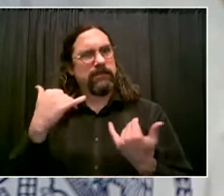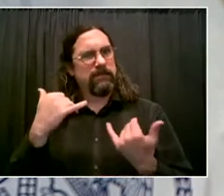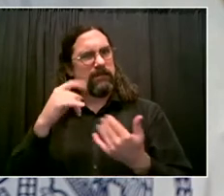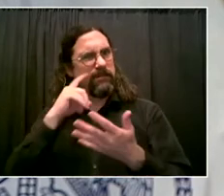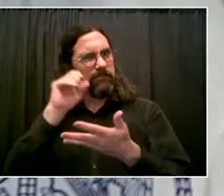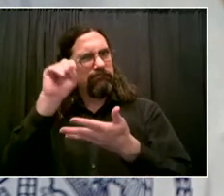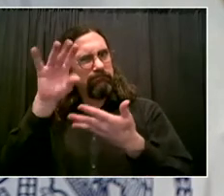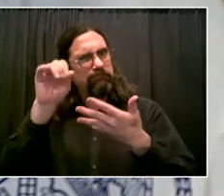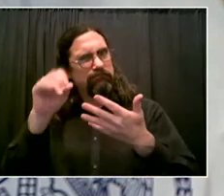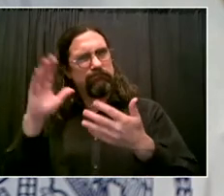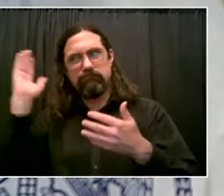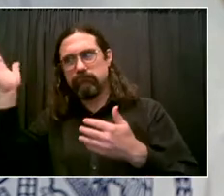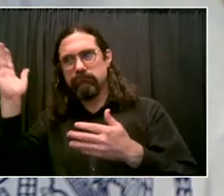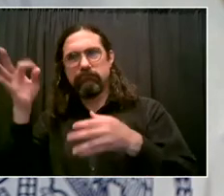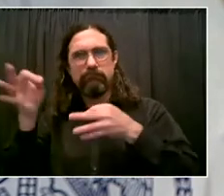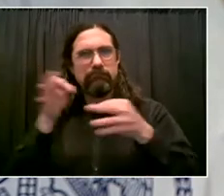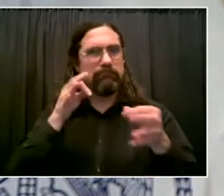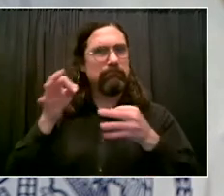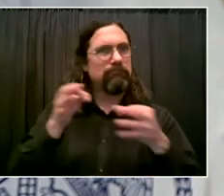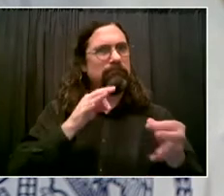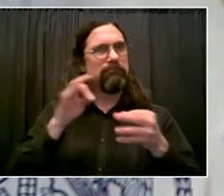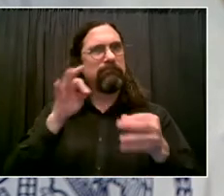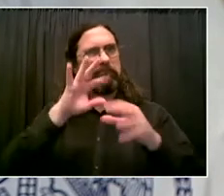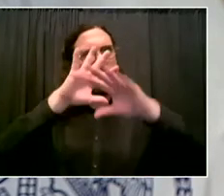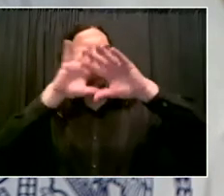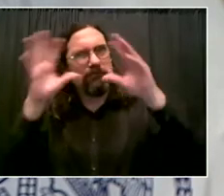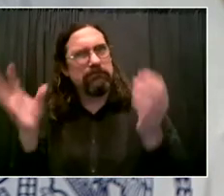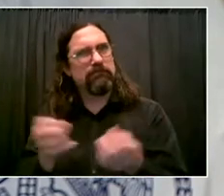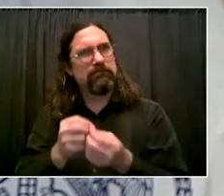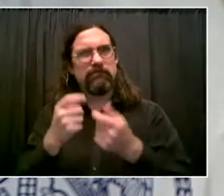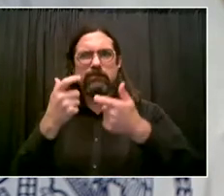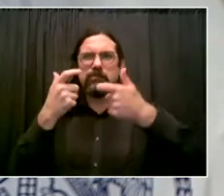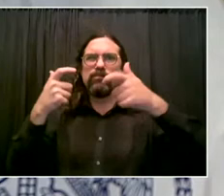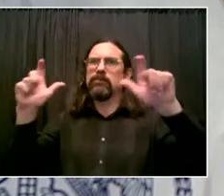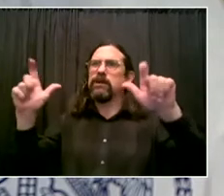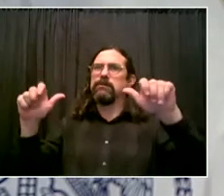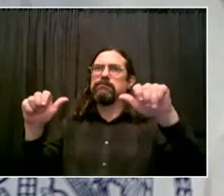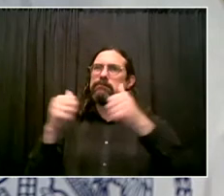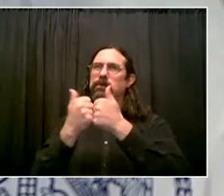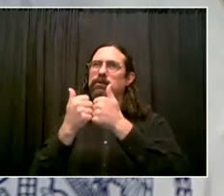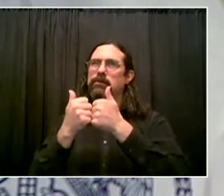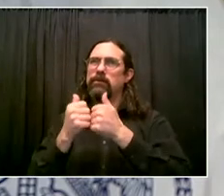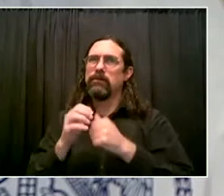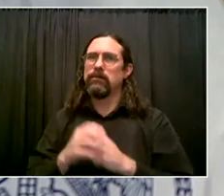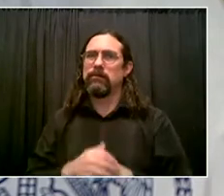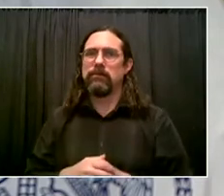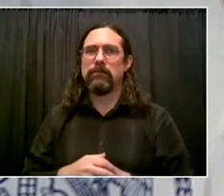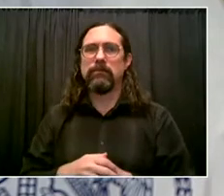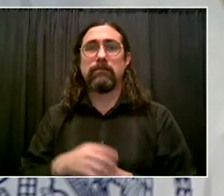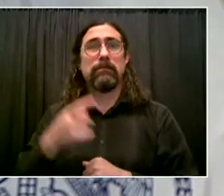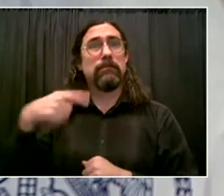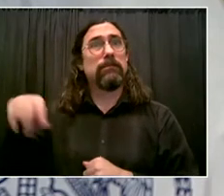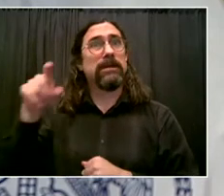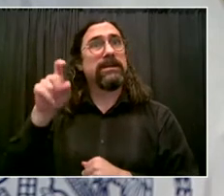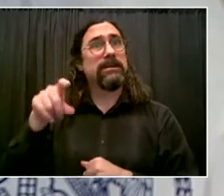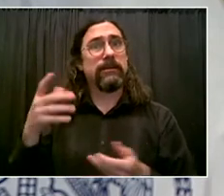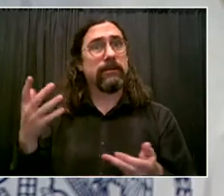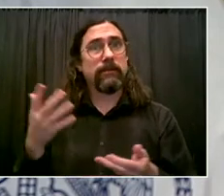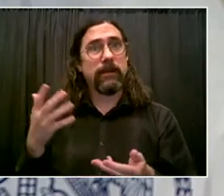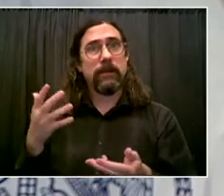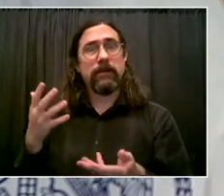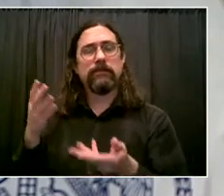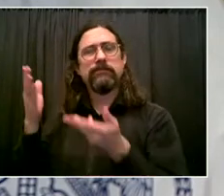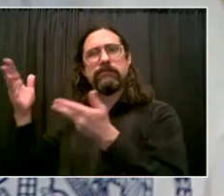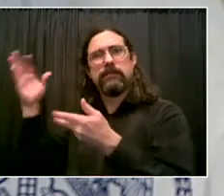We need help from the federal government. We need a real effort to stop the flow of guns into New York City. We need help from the state government.